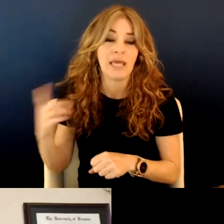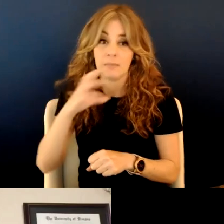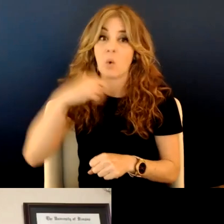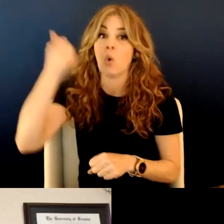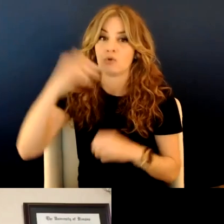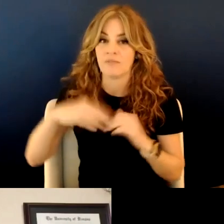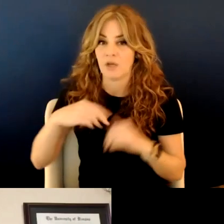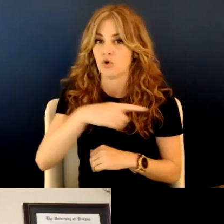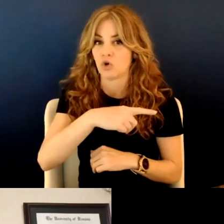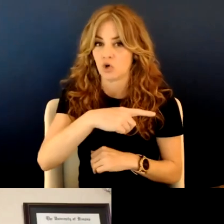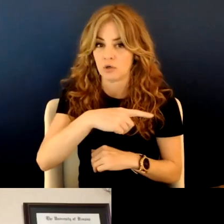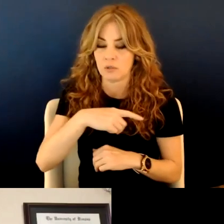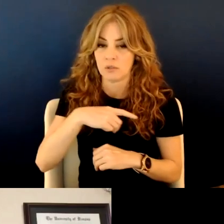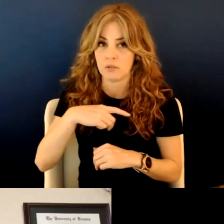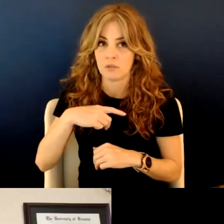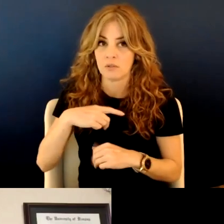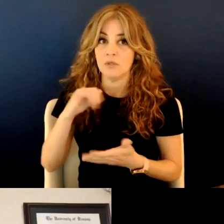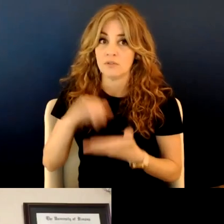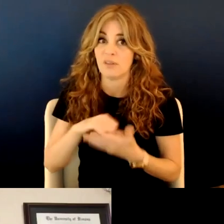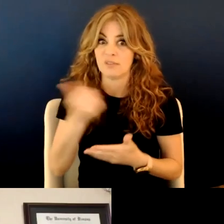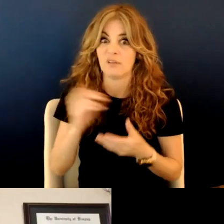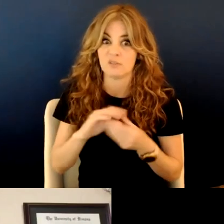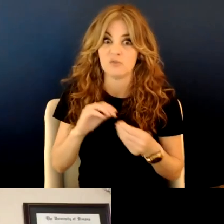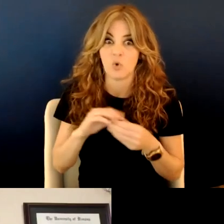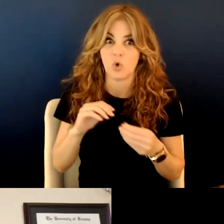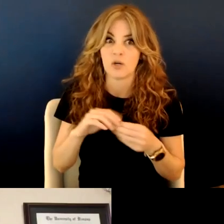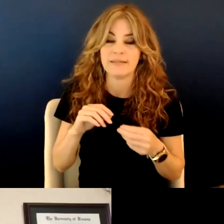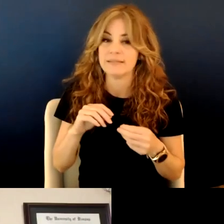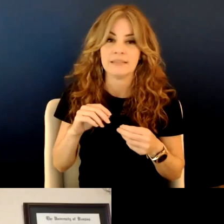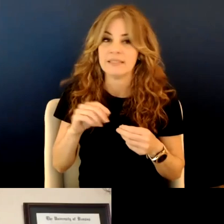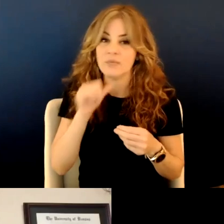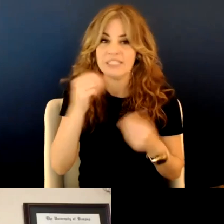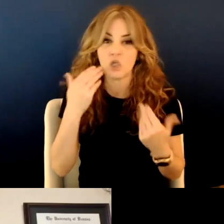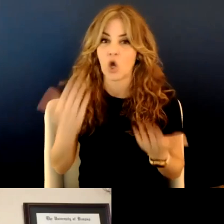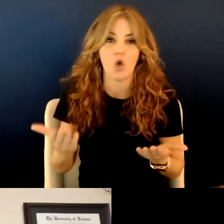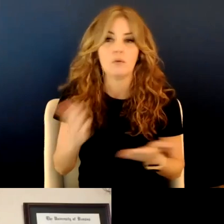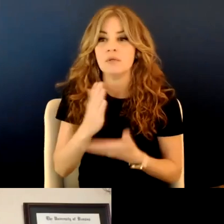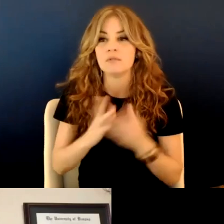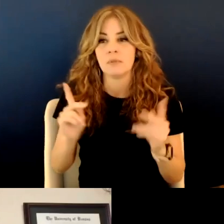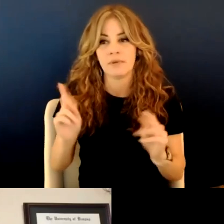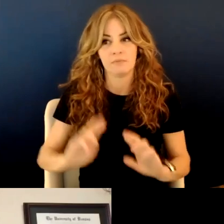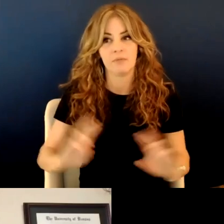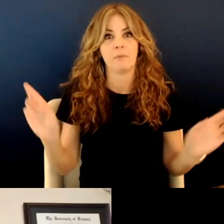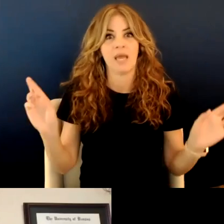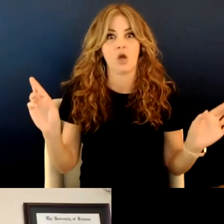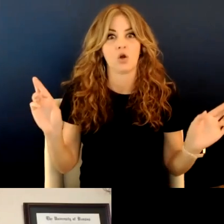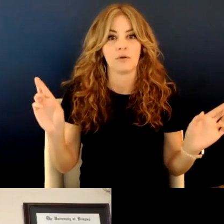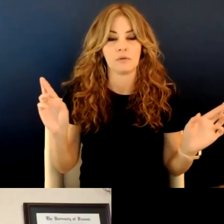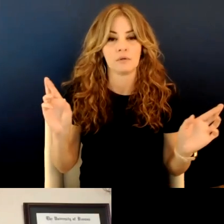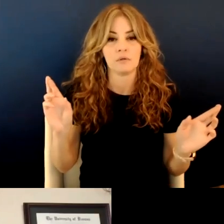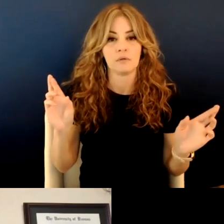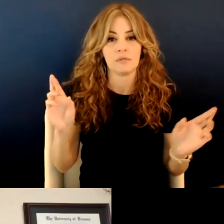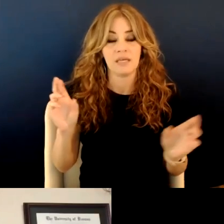her, but, um, that was another story that didn't come out. And so I think people have to be prepared if they go down that